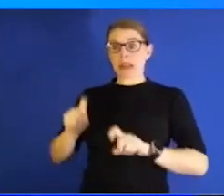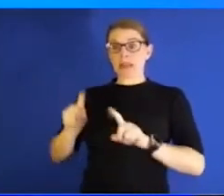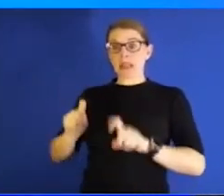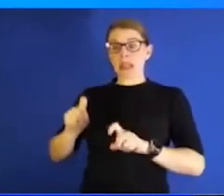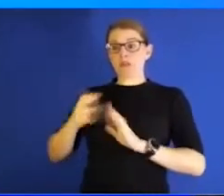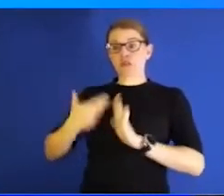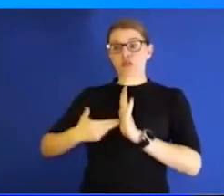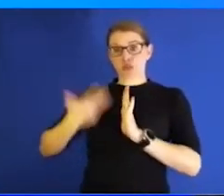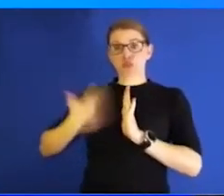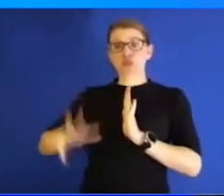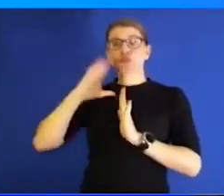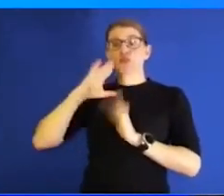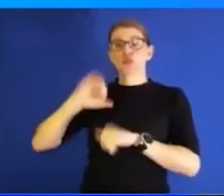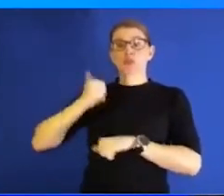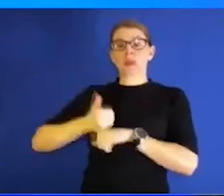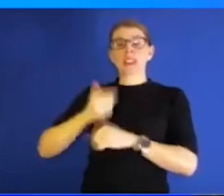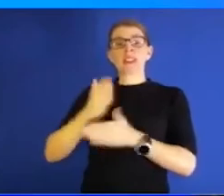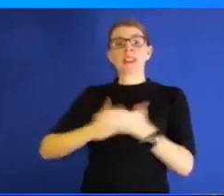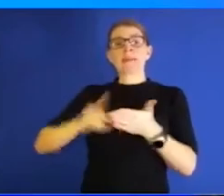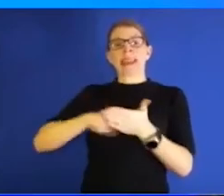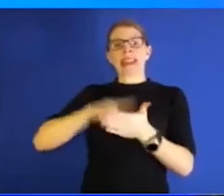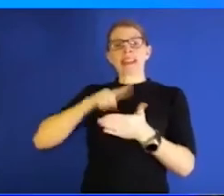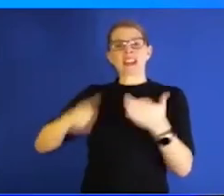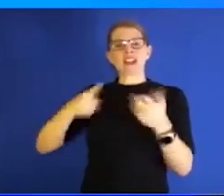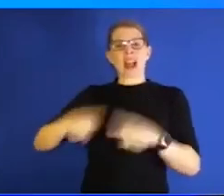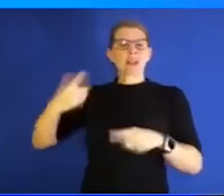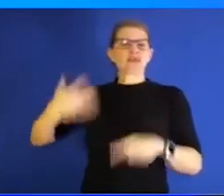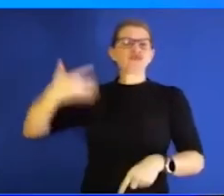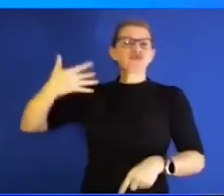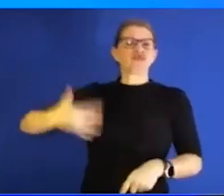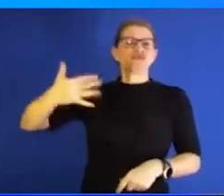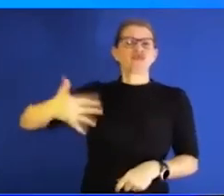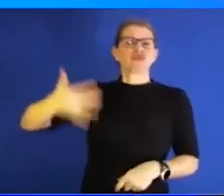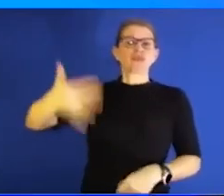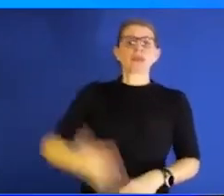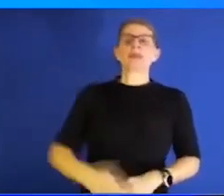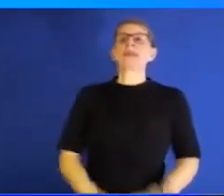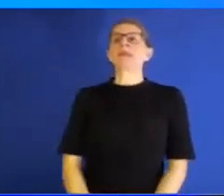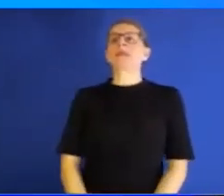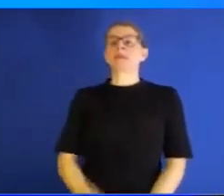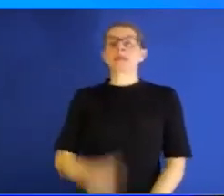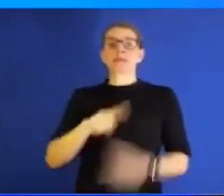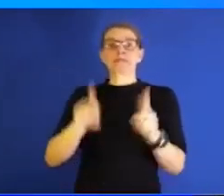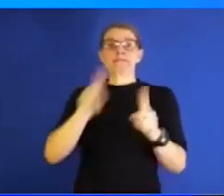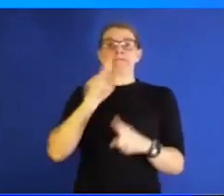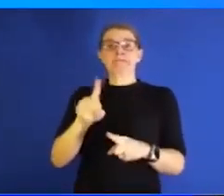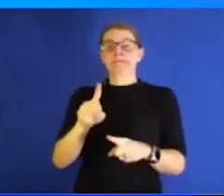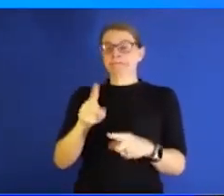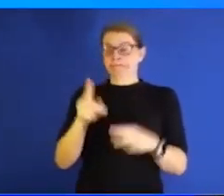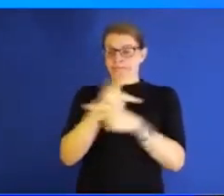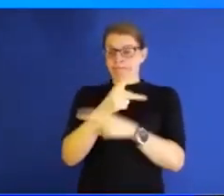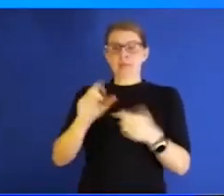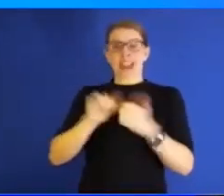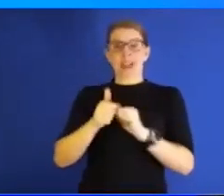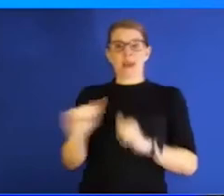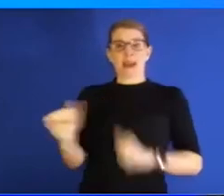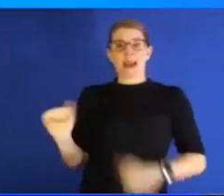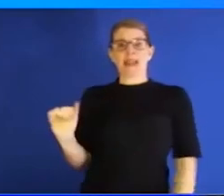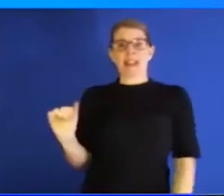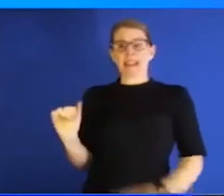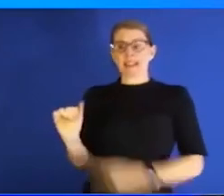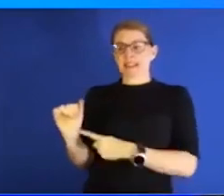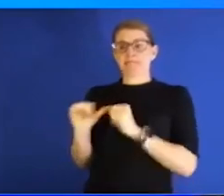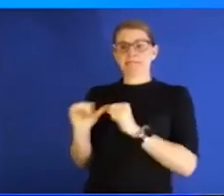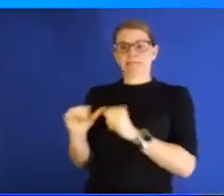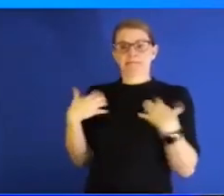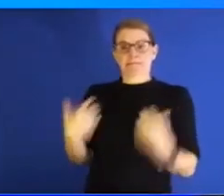Had some cancellations here and there as we went through that. But really figured out how to keep our athletes healthy and on